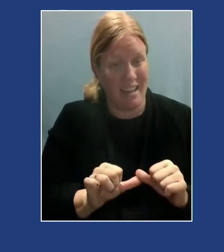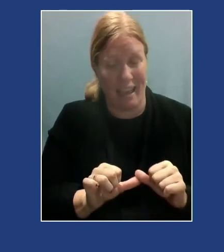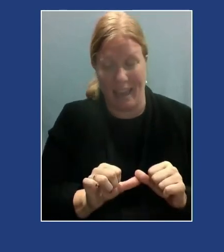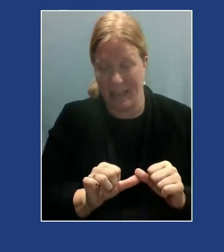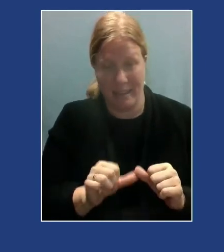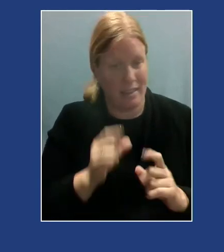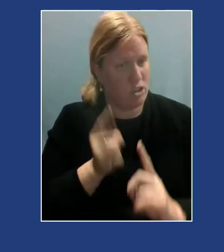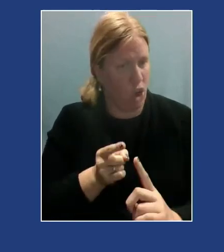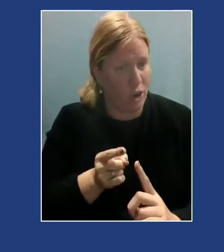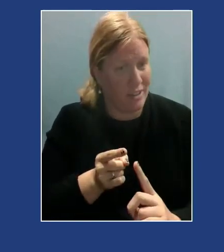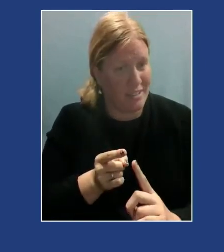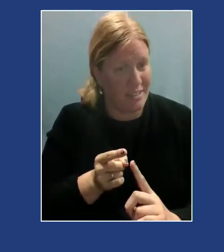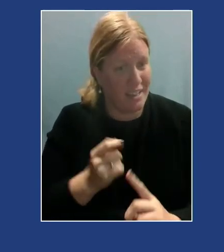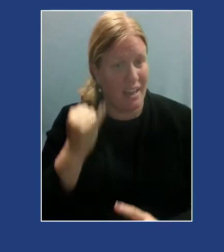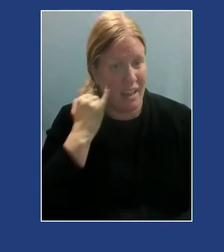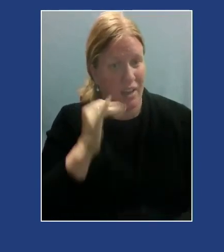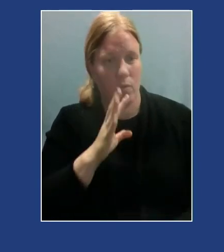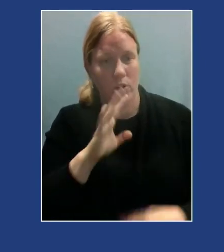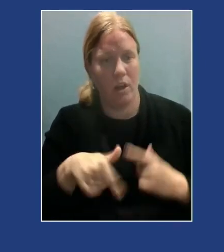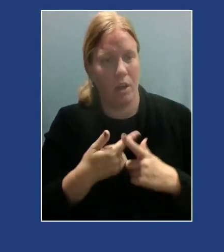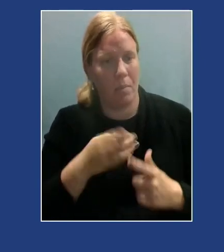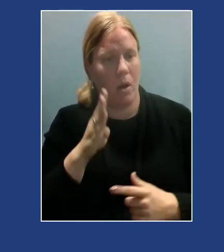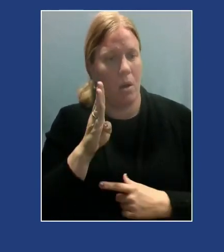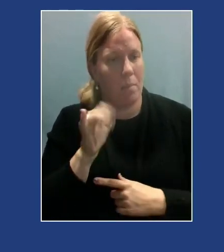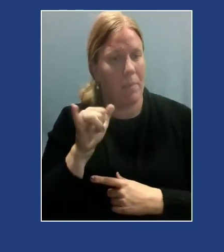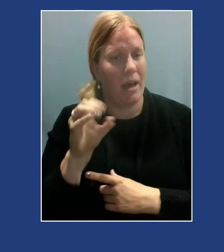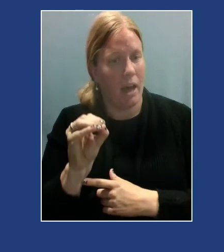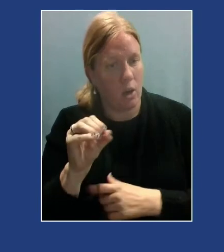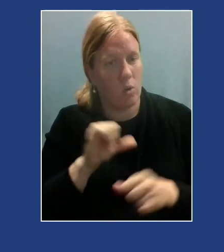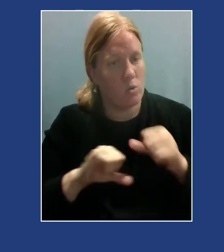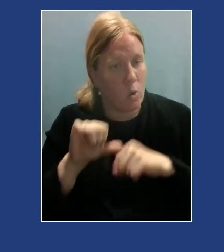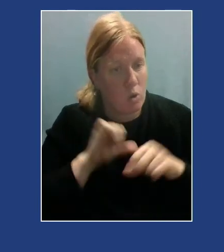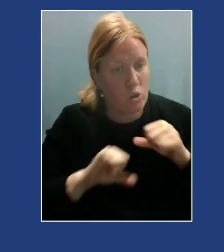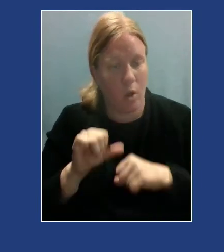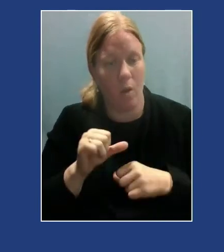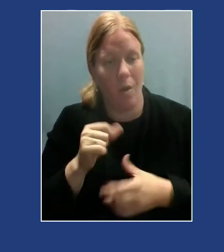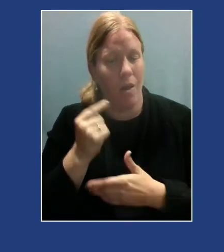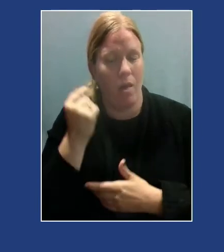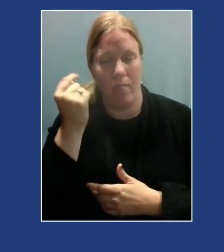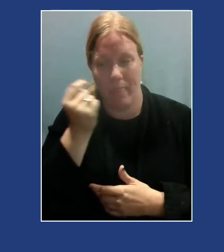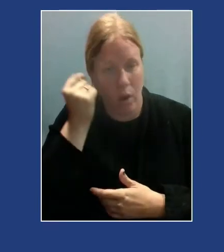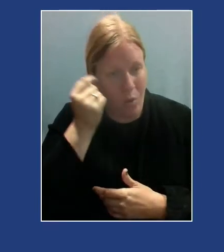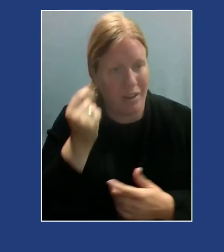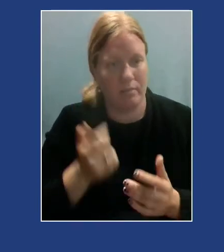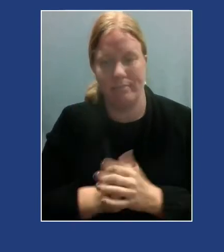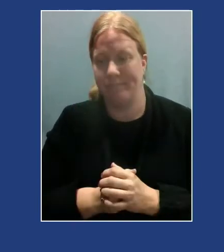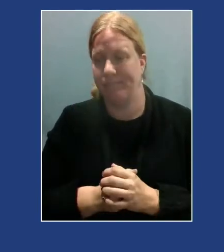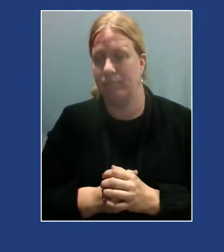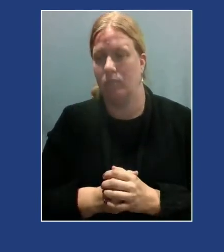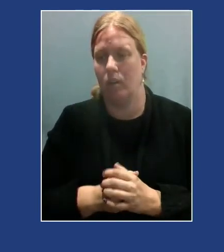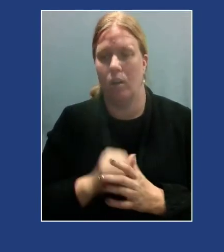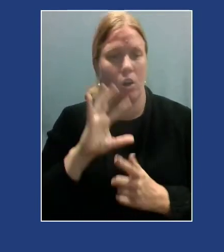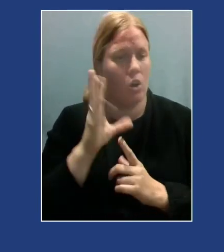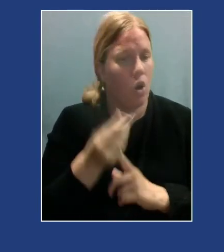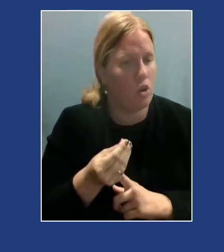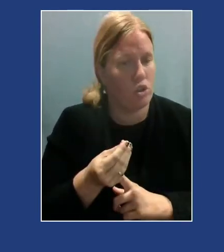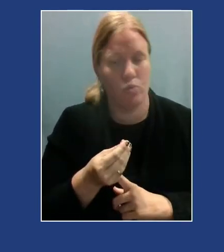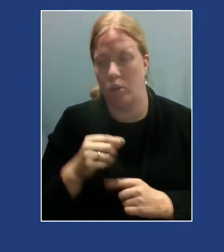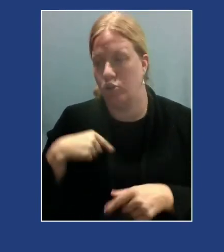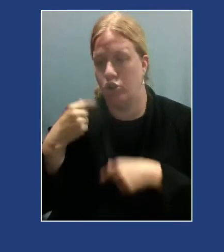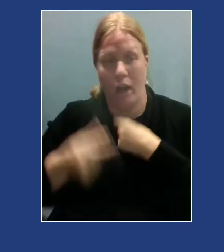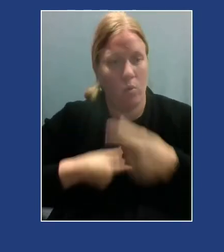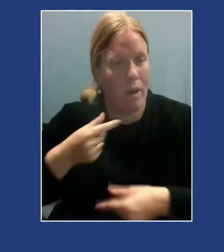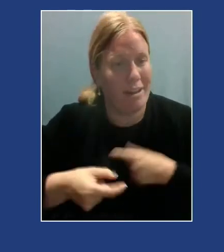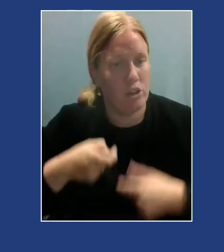If we're talking about the biosocial theory, we talk about historical intergenerational and cultural trauma. How might